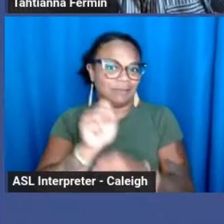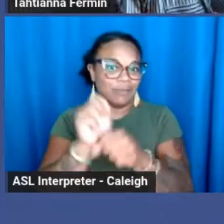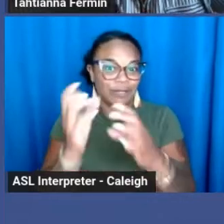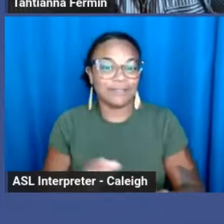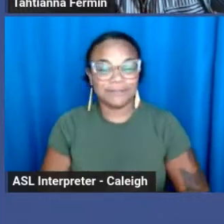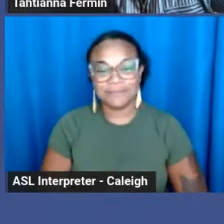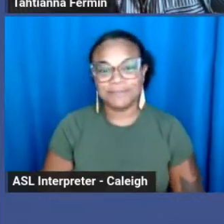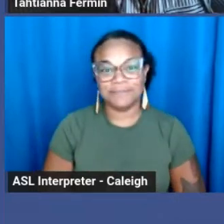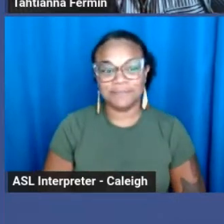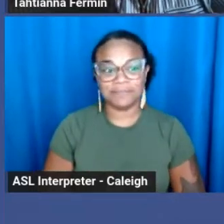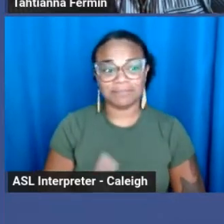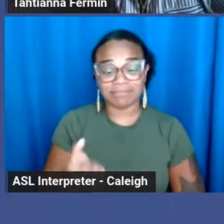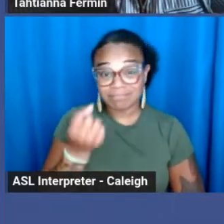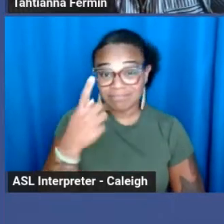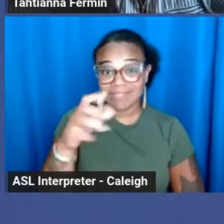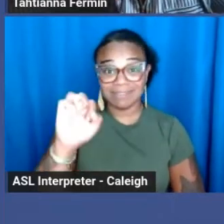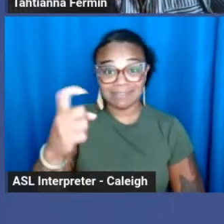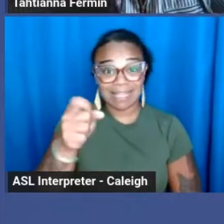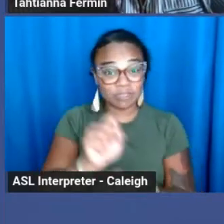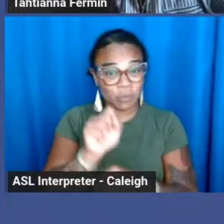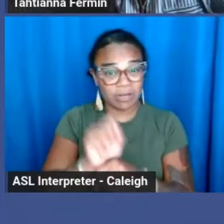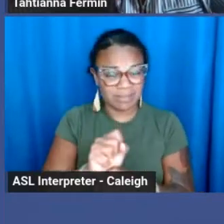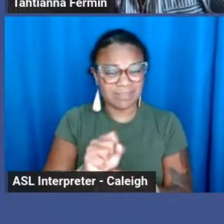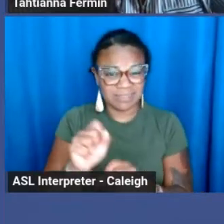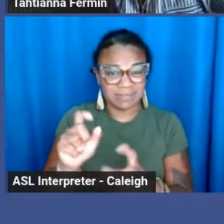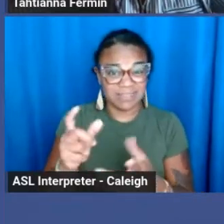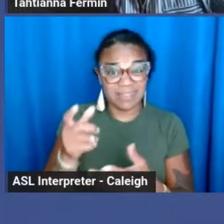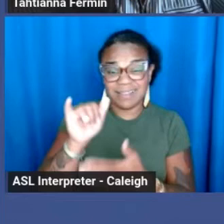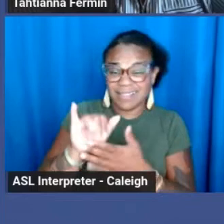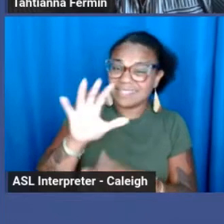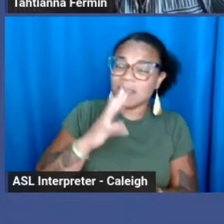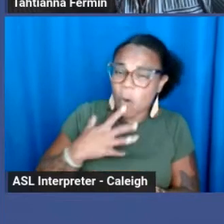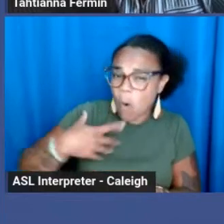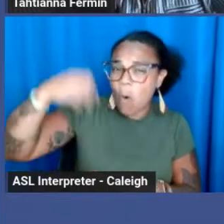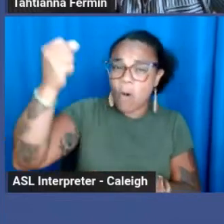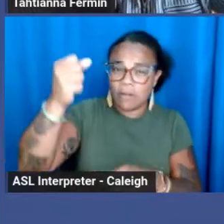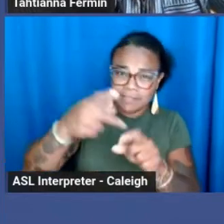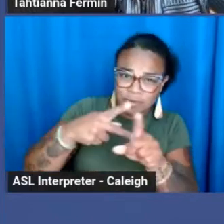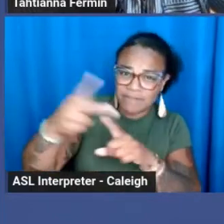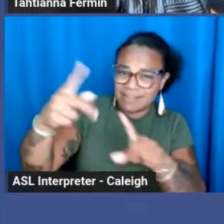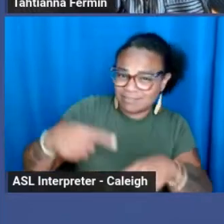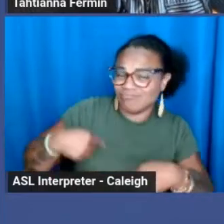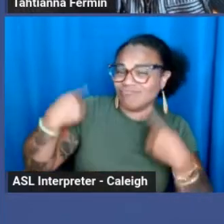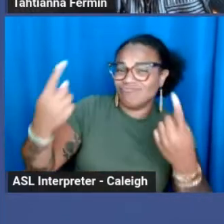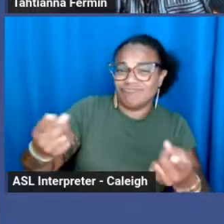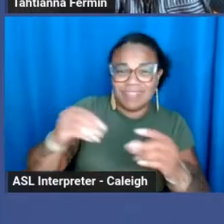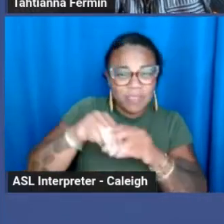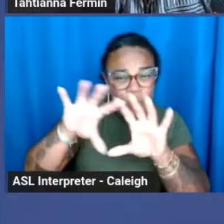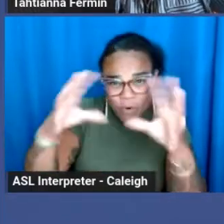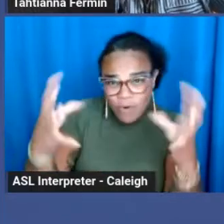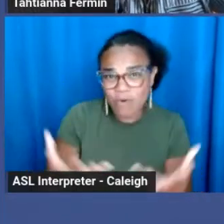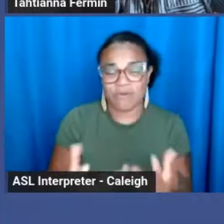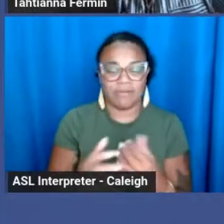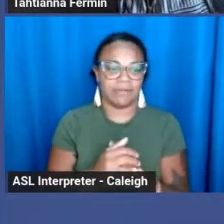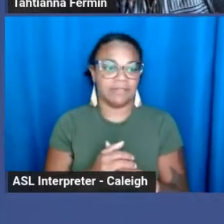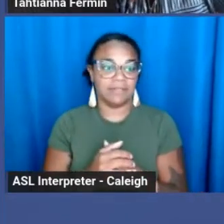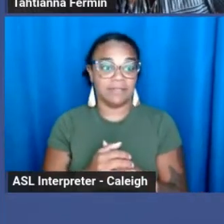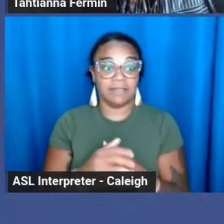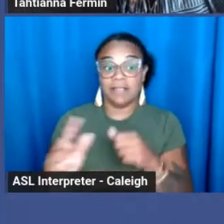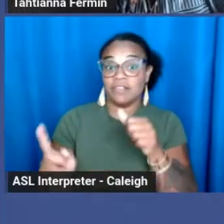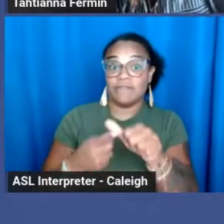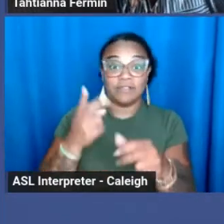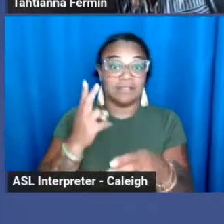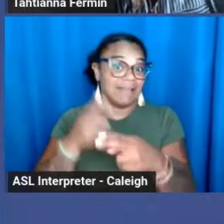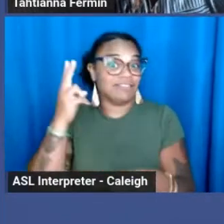Sex work is the oldest profession in the world. And the earliest mention of sex work makes the profession